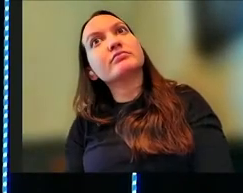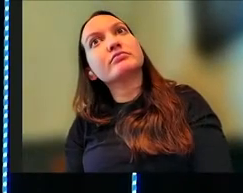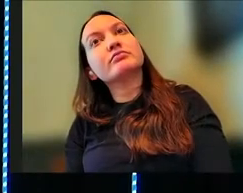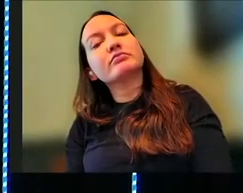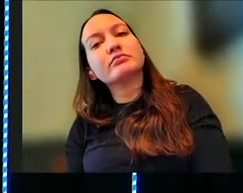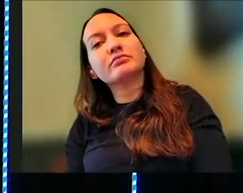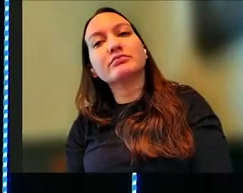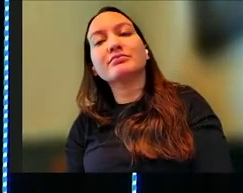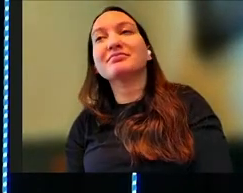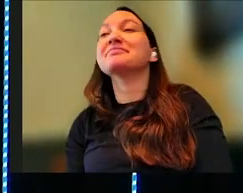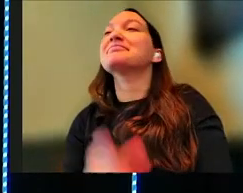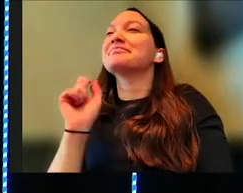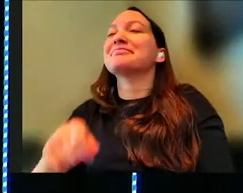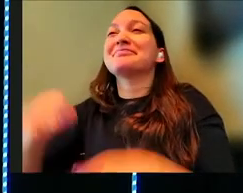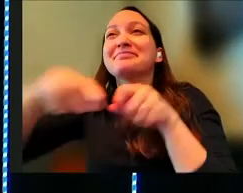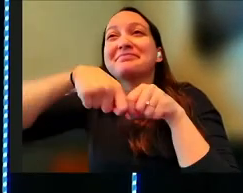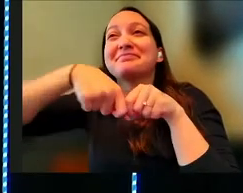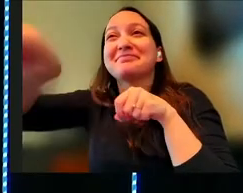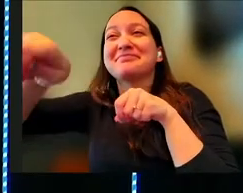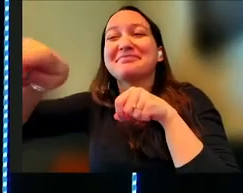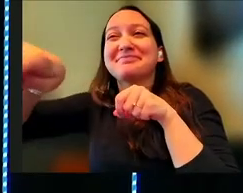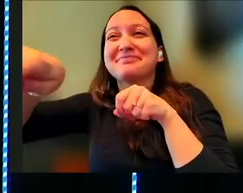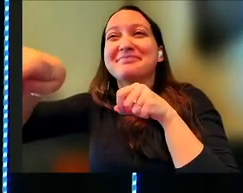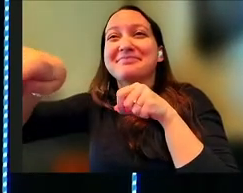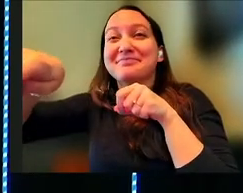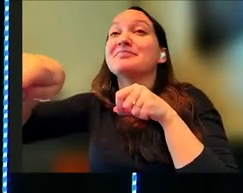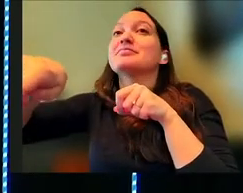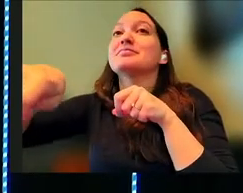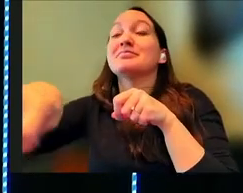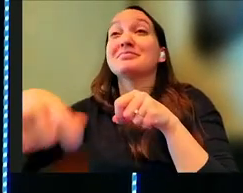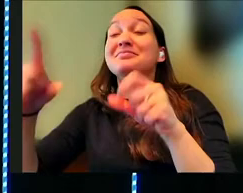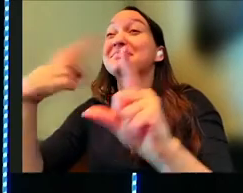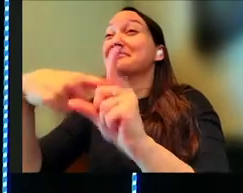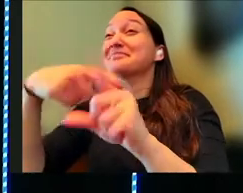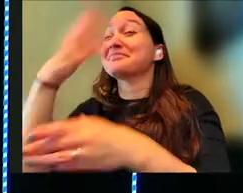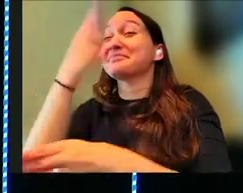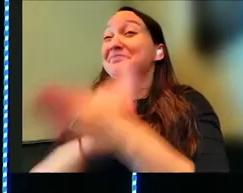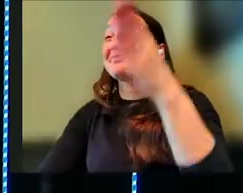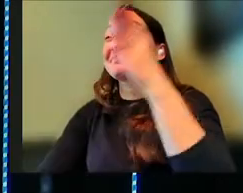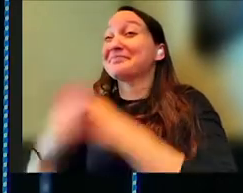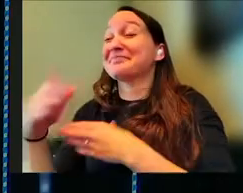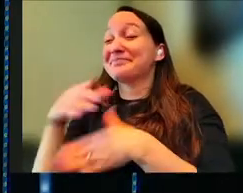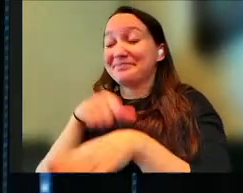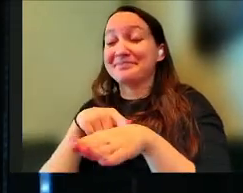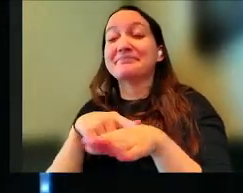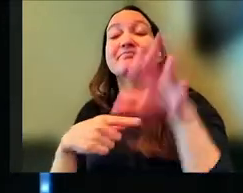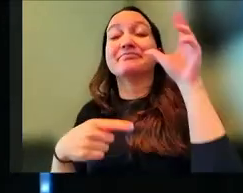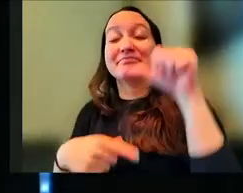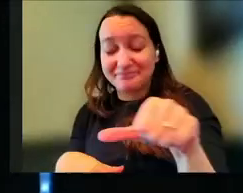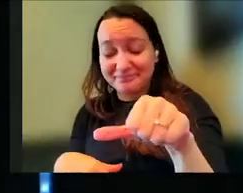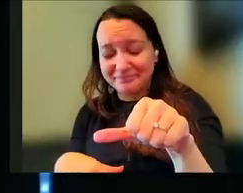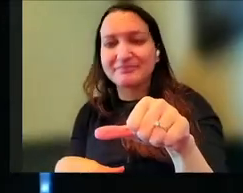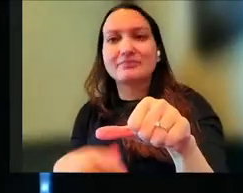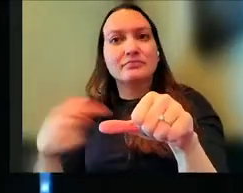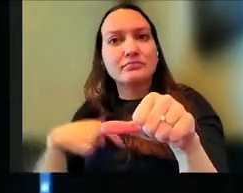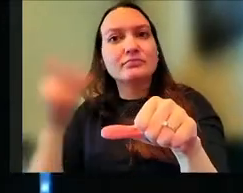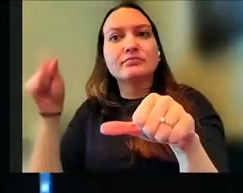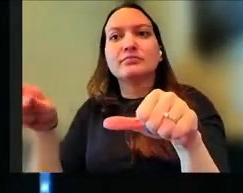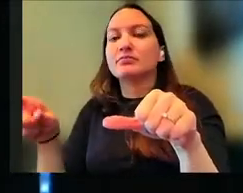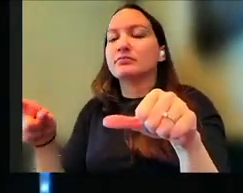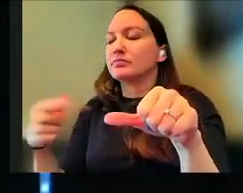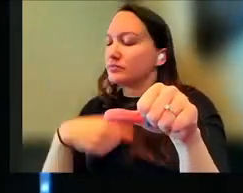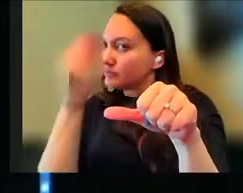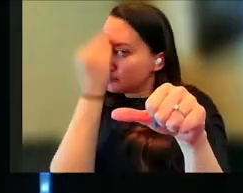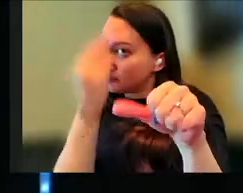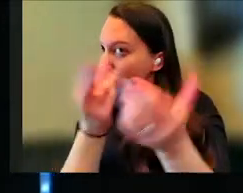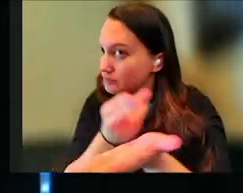We cut away from ourselves, right? And our hands. So I'm here, and I'm like, I gotta get it. And I'll be